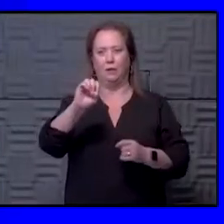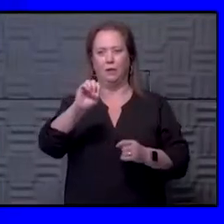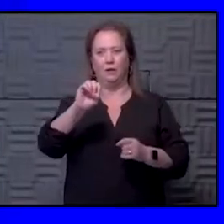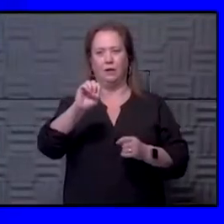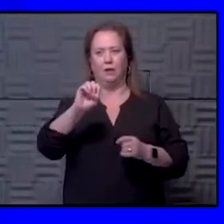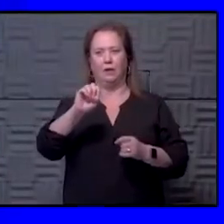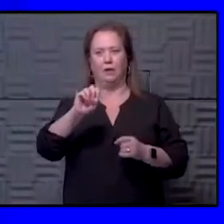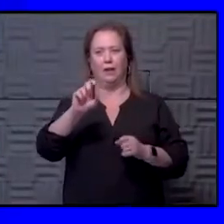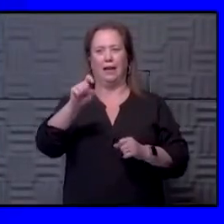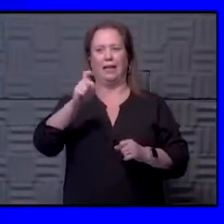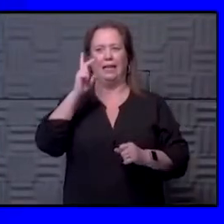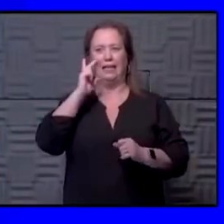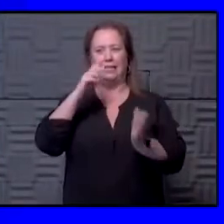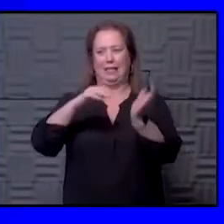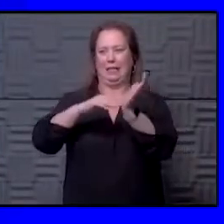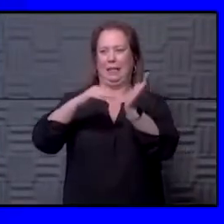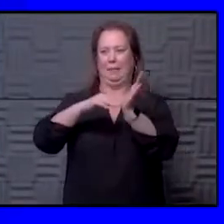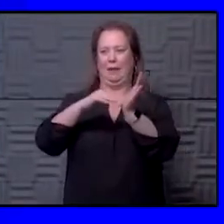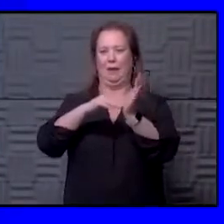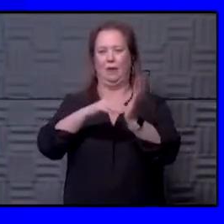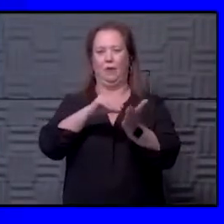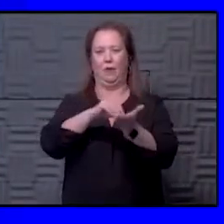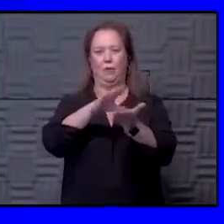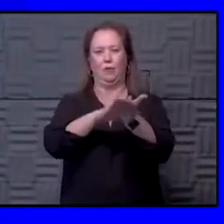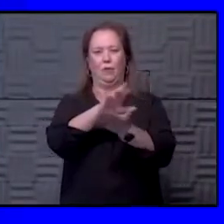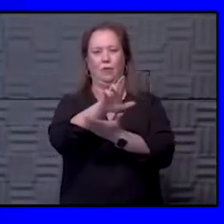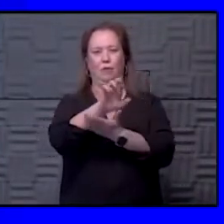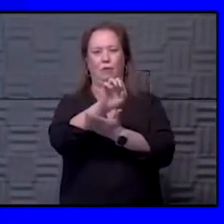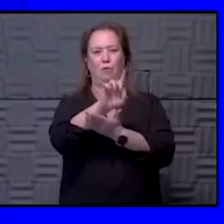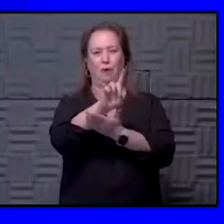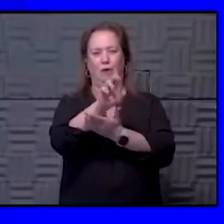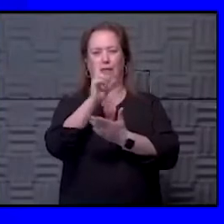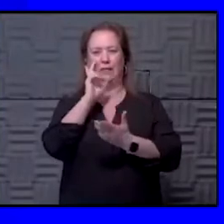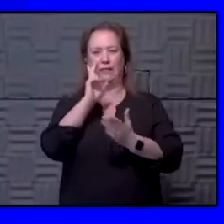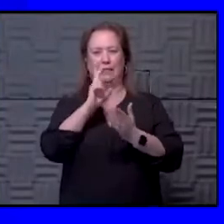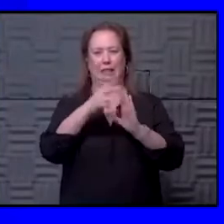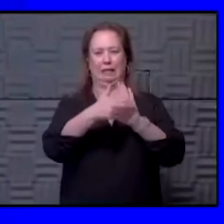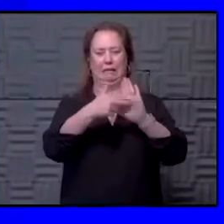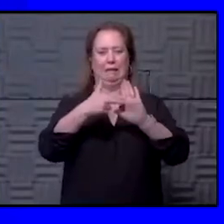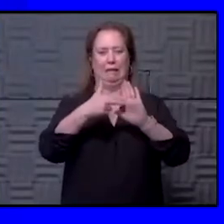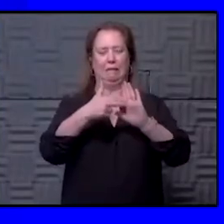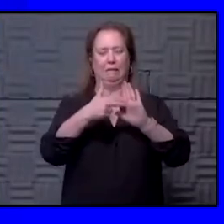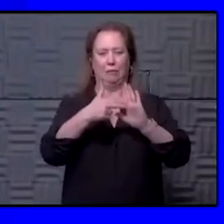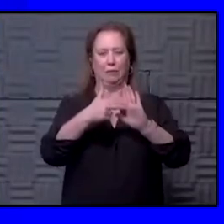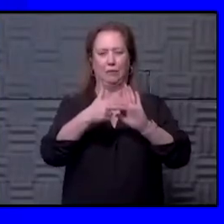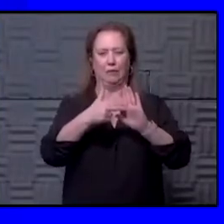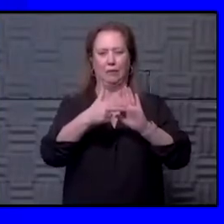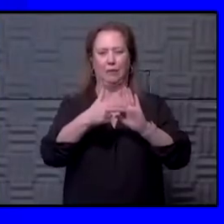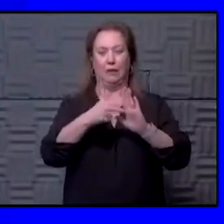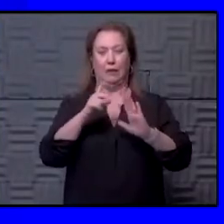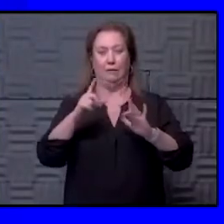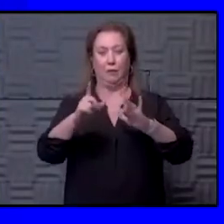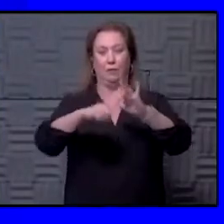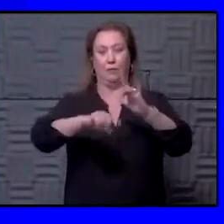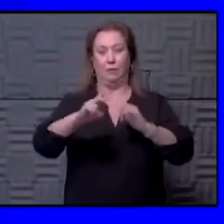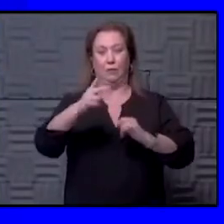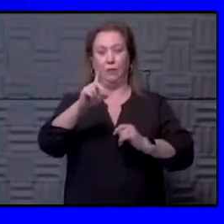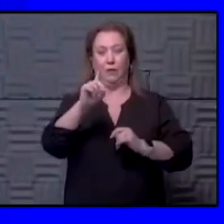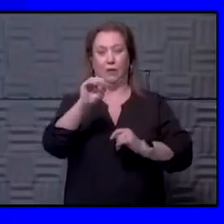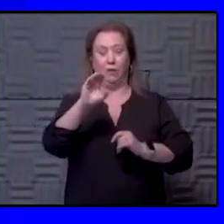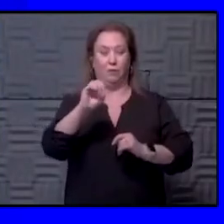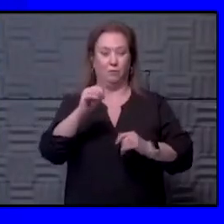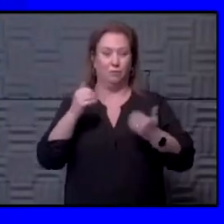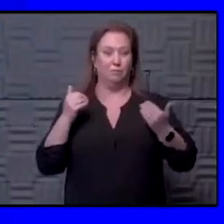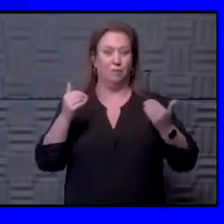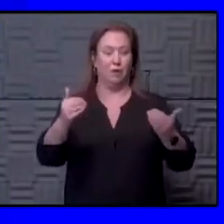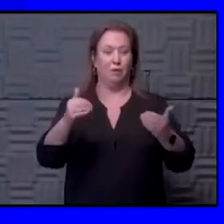need to see that medical record and details of what exactly was diagnosed and how. But if you missed your second dose, go get your